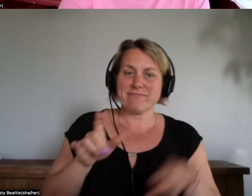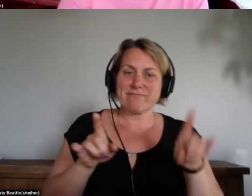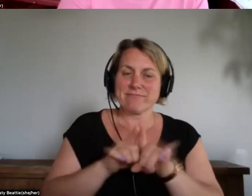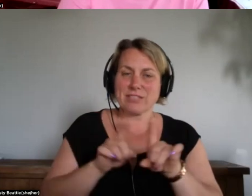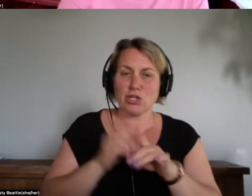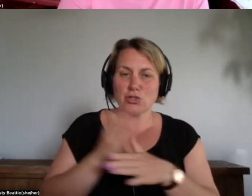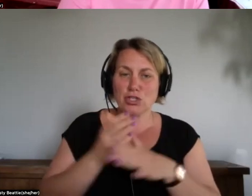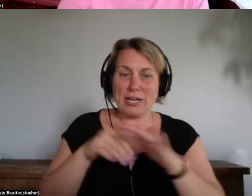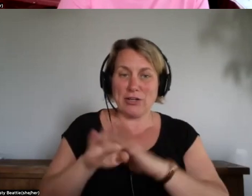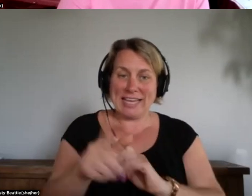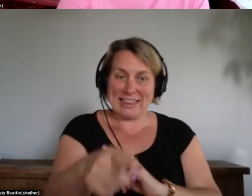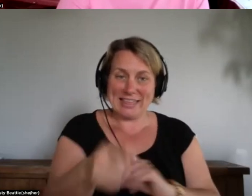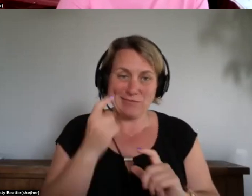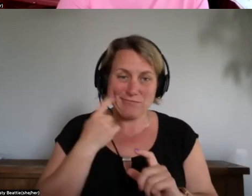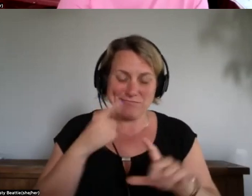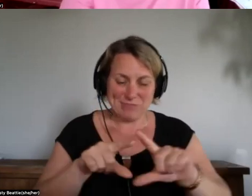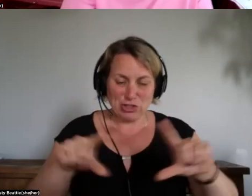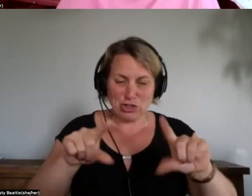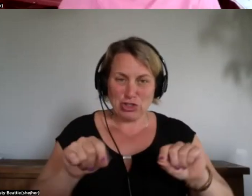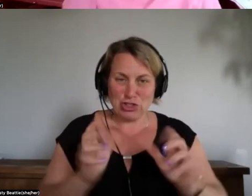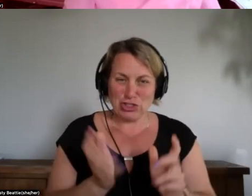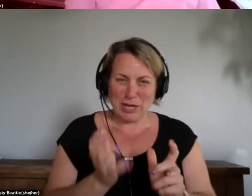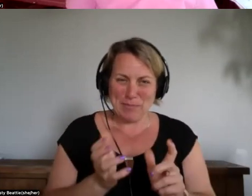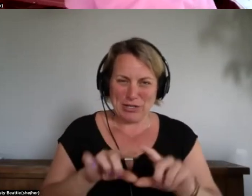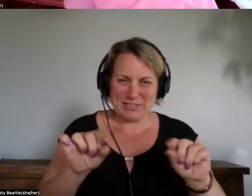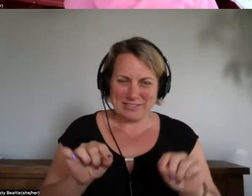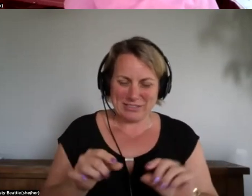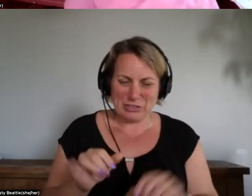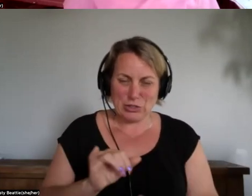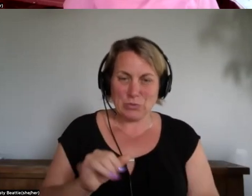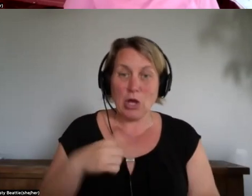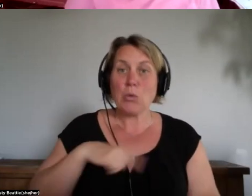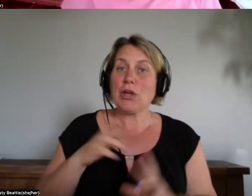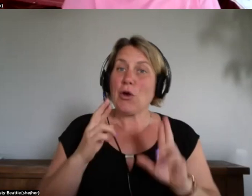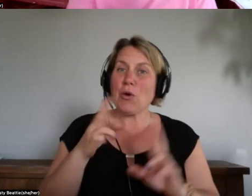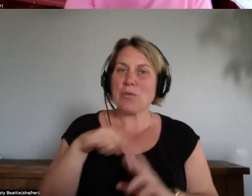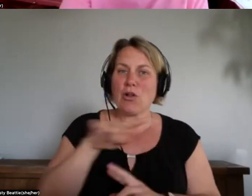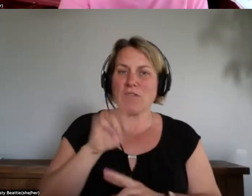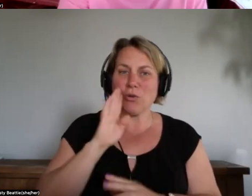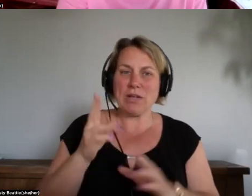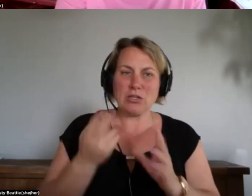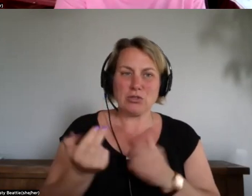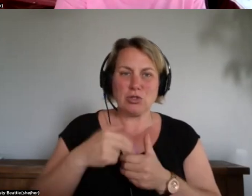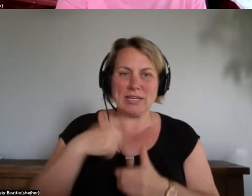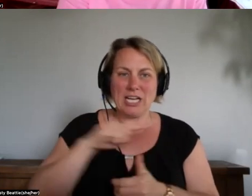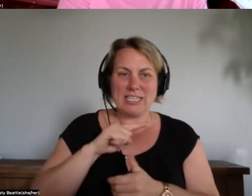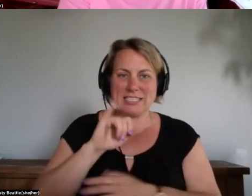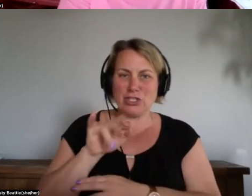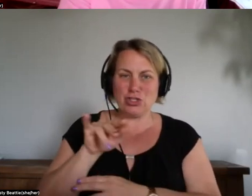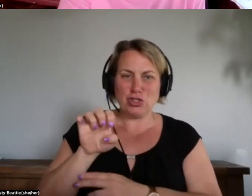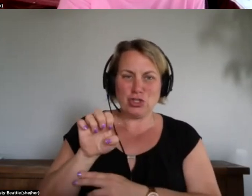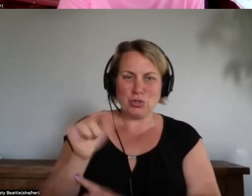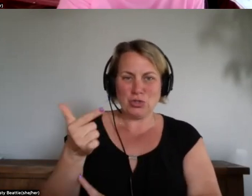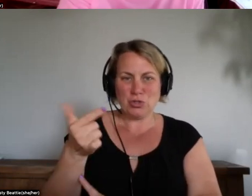the chat box we hope you'll join us on june 21 for